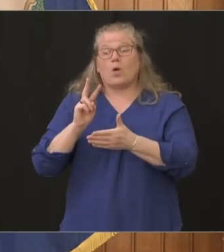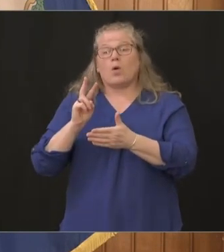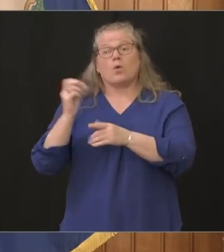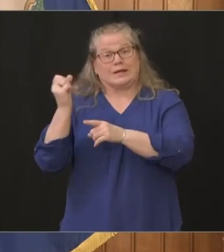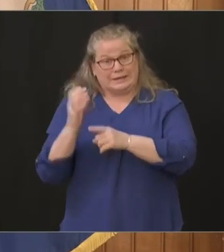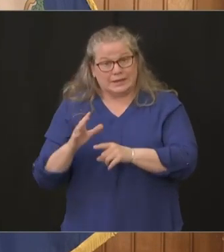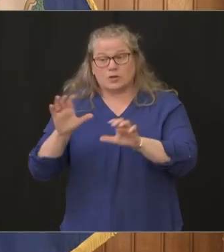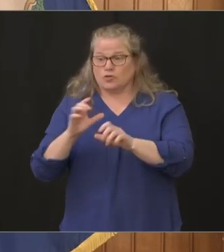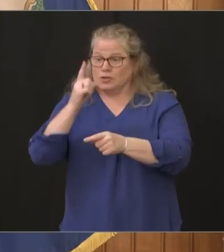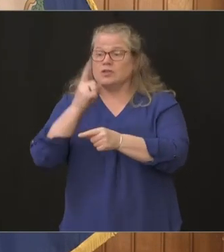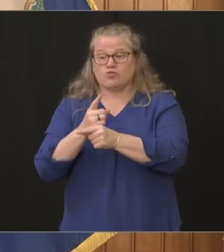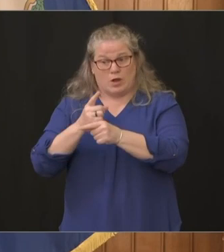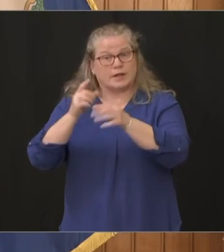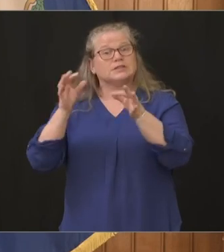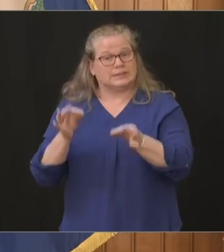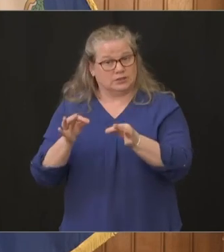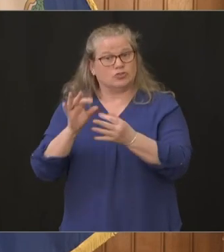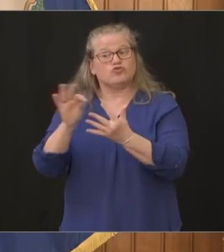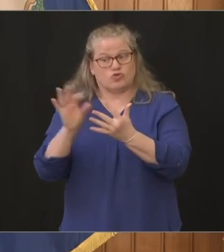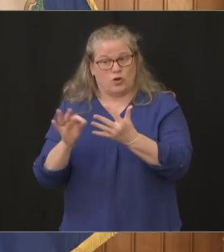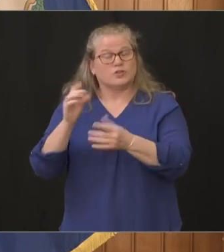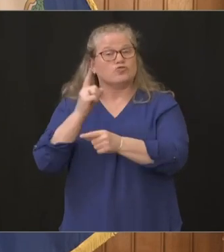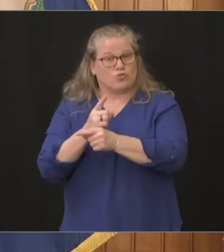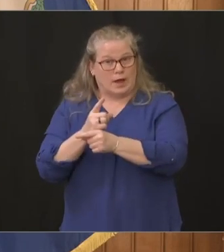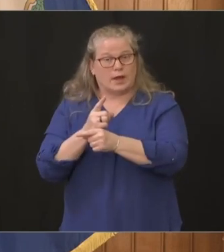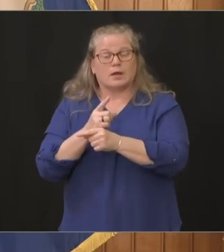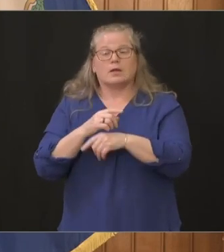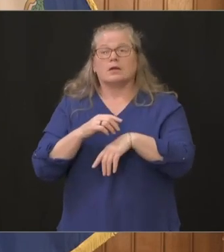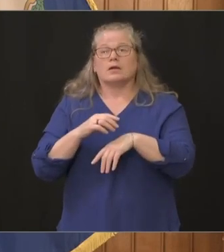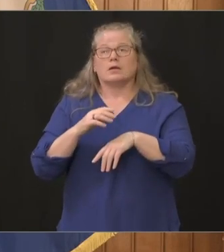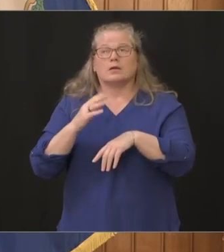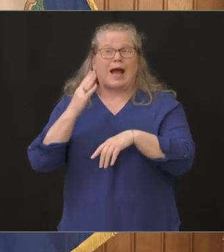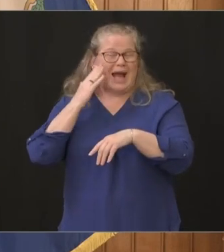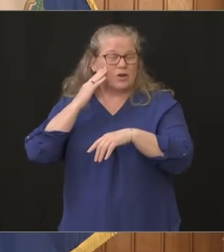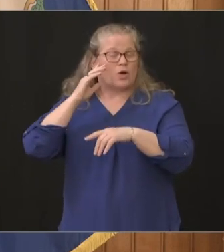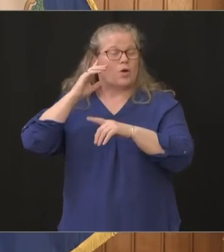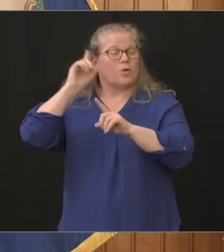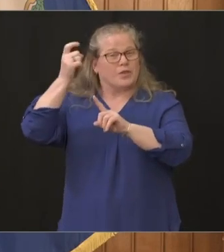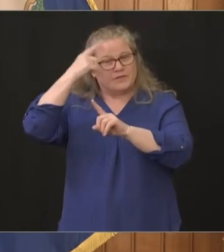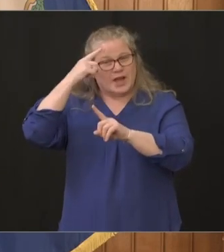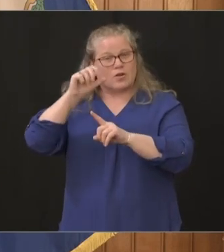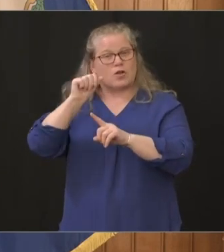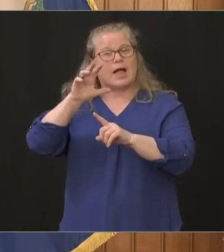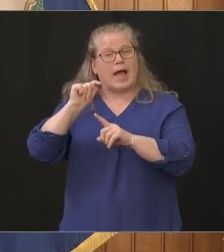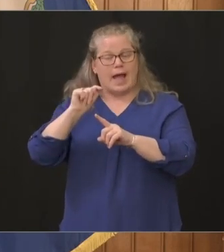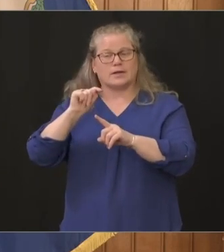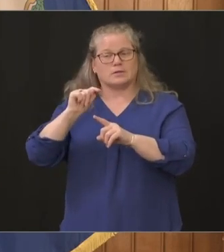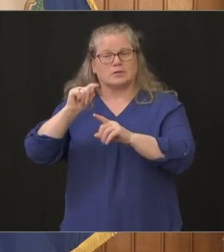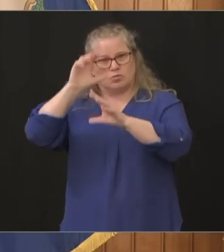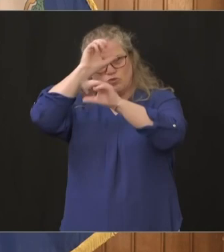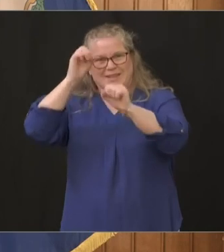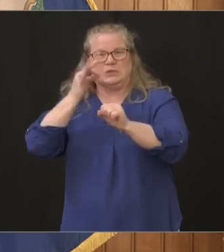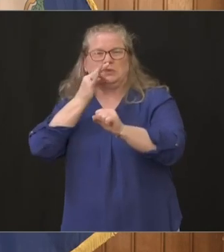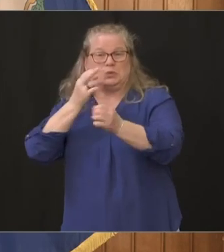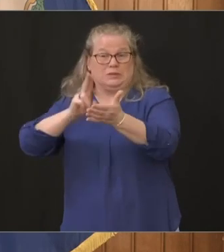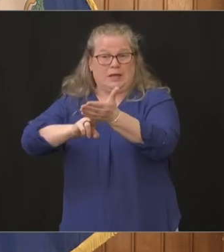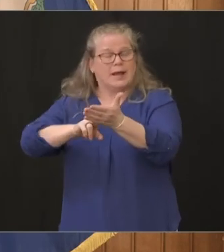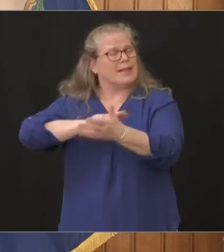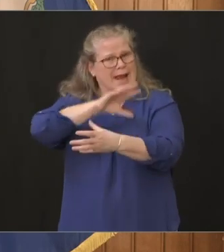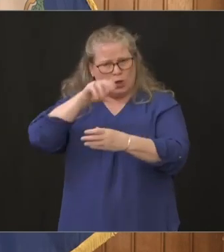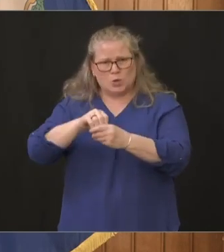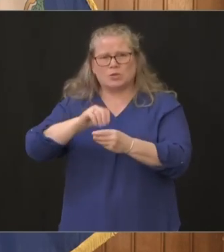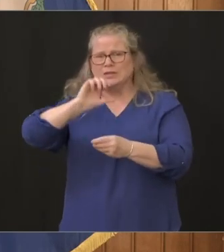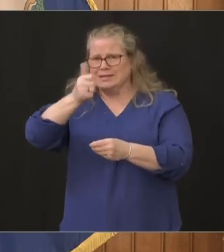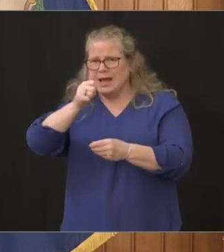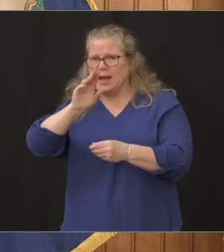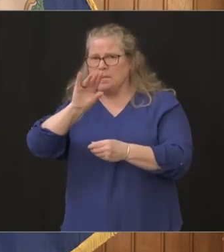out of the um uh the federal acts that it's about to be signed by the president that does include 10 billion dollars for the tribes and other